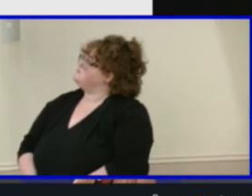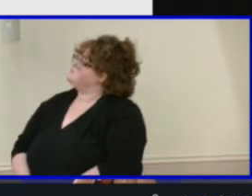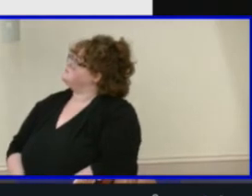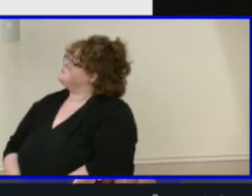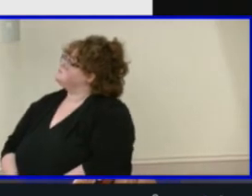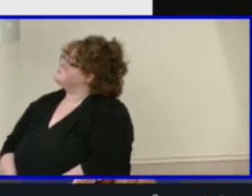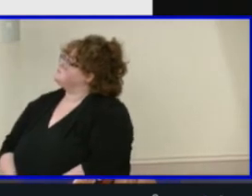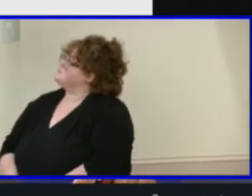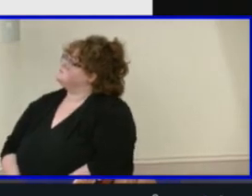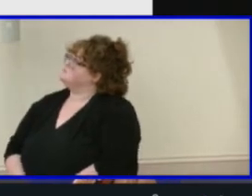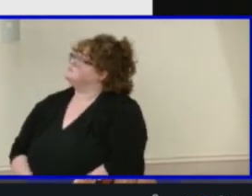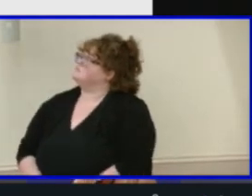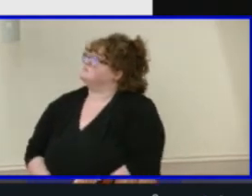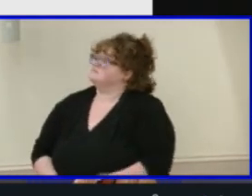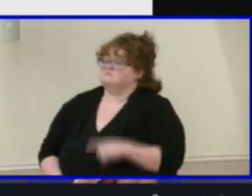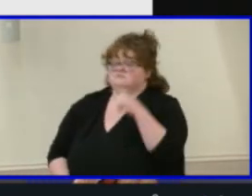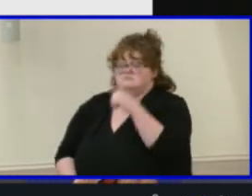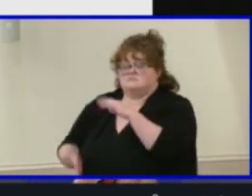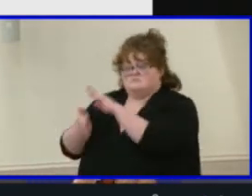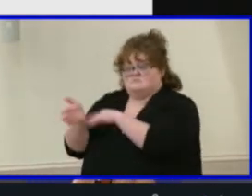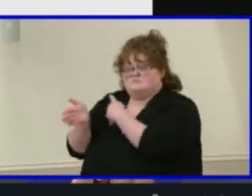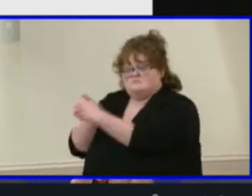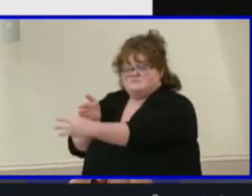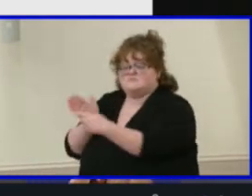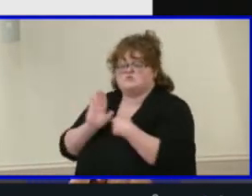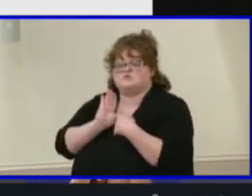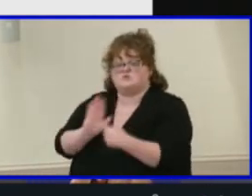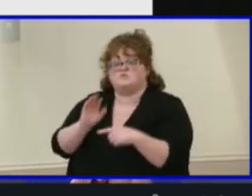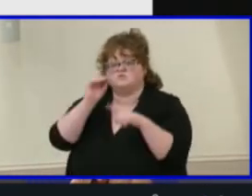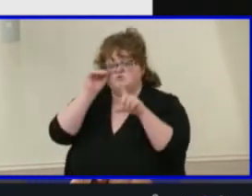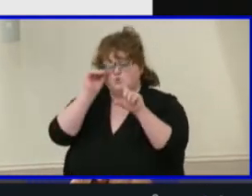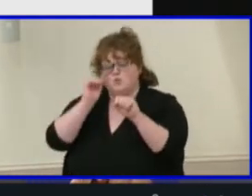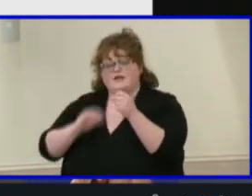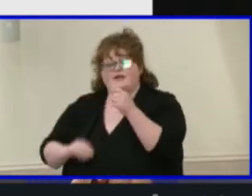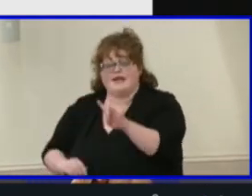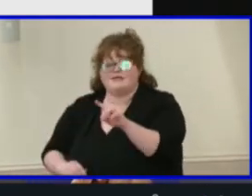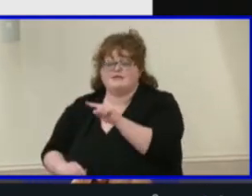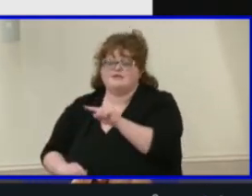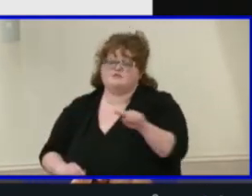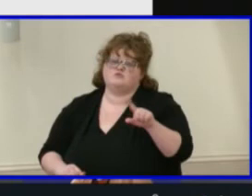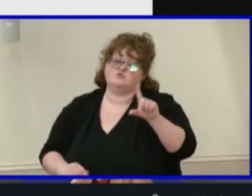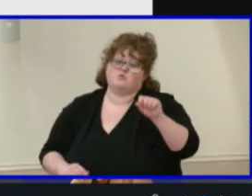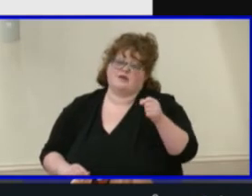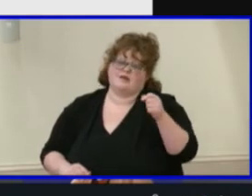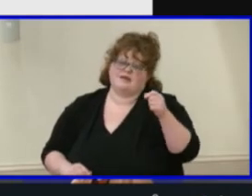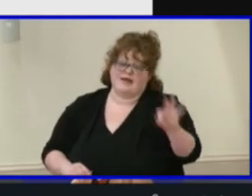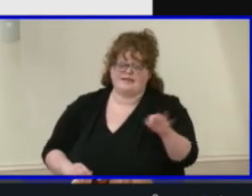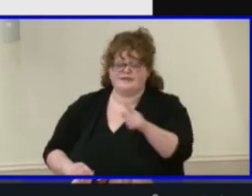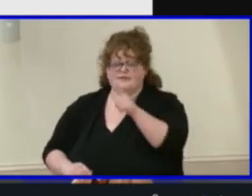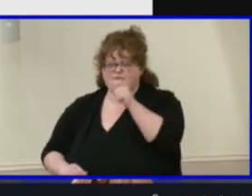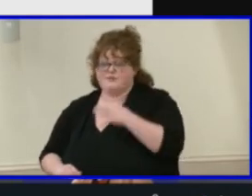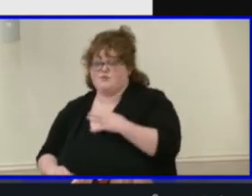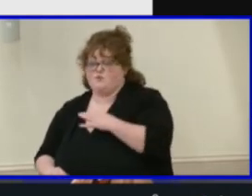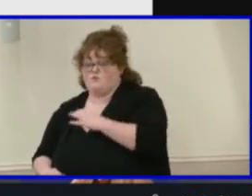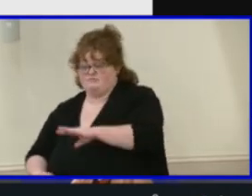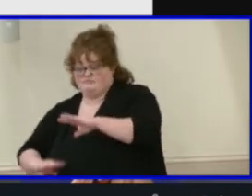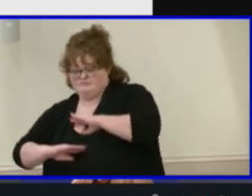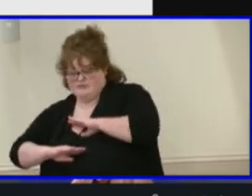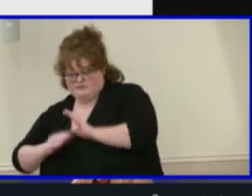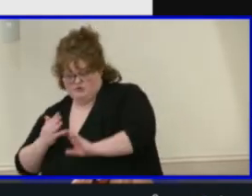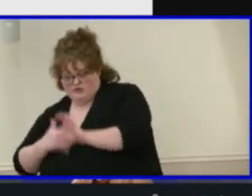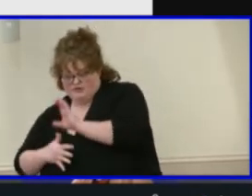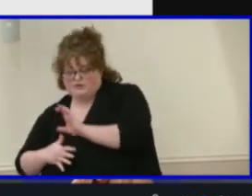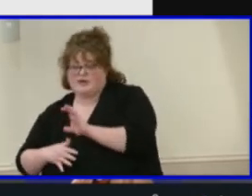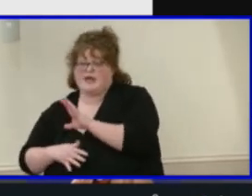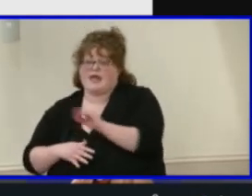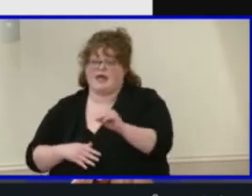This graph shows the 2018-2019 school year eligible versus applied student applicant numbers, so you can view